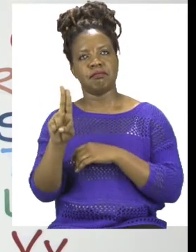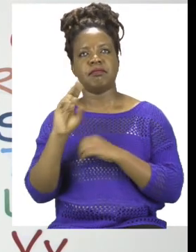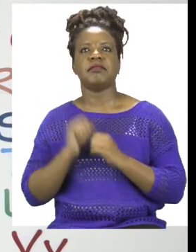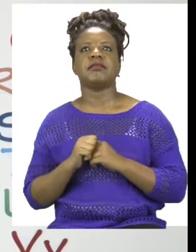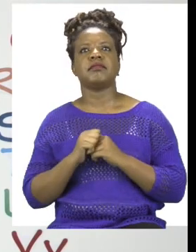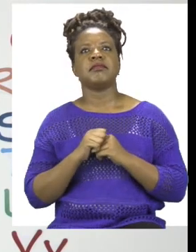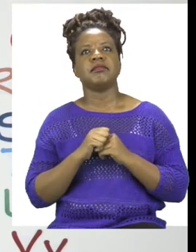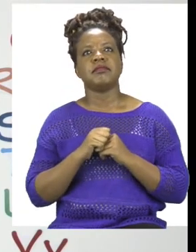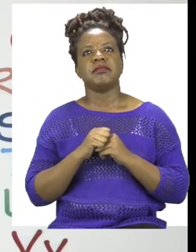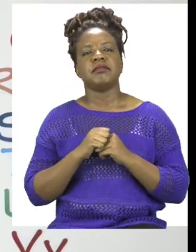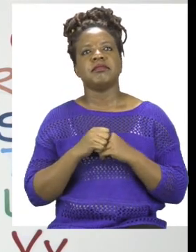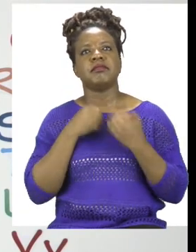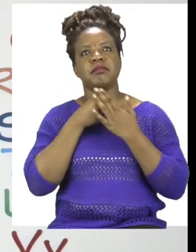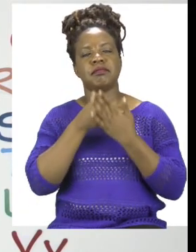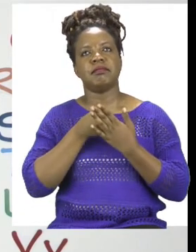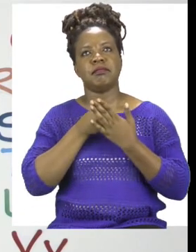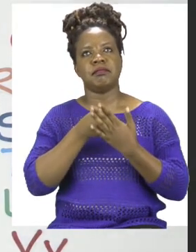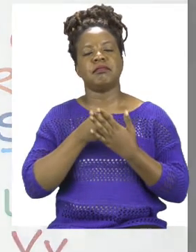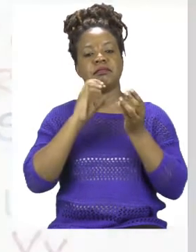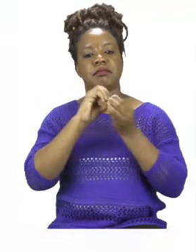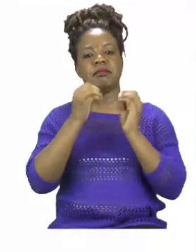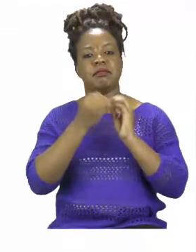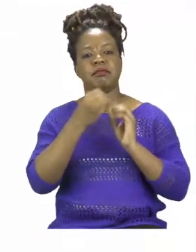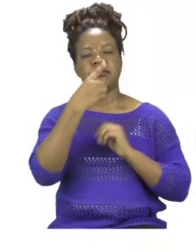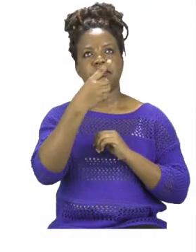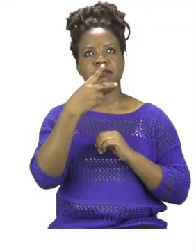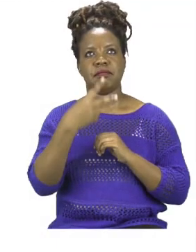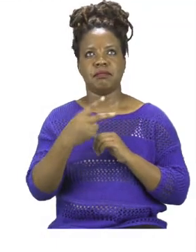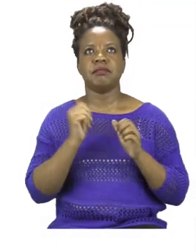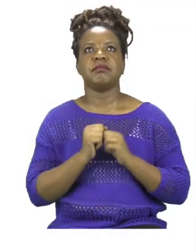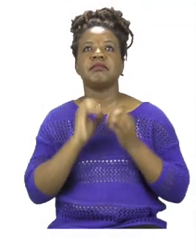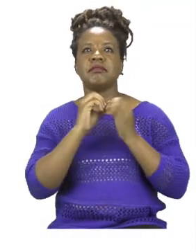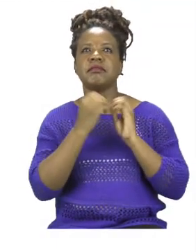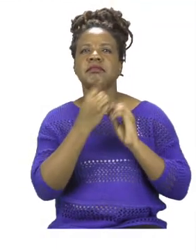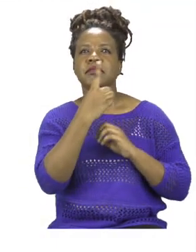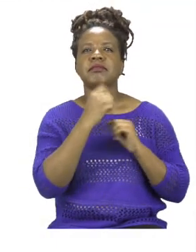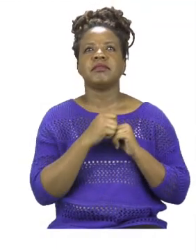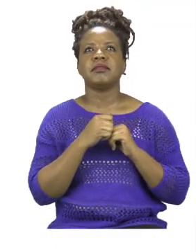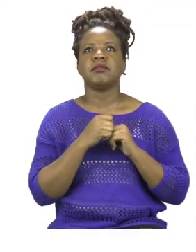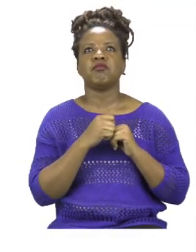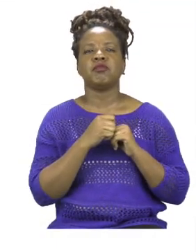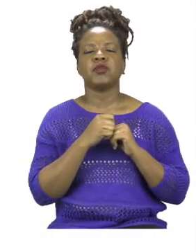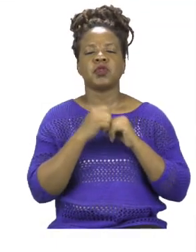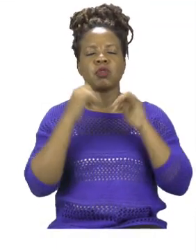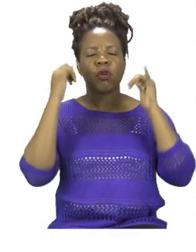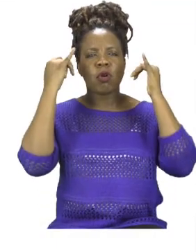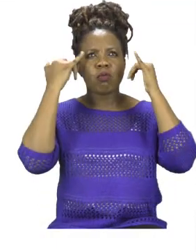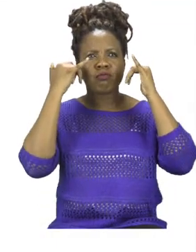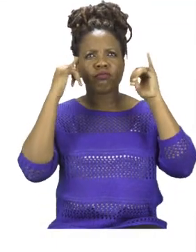and number two together. Number one says cows dash